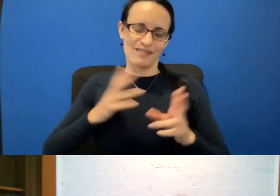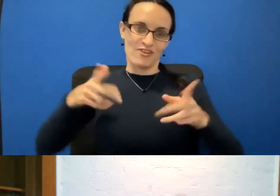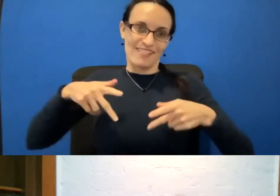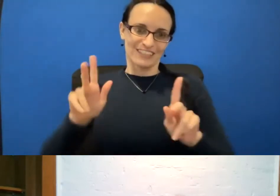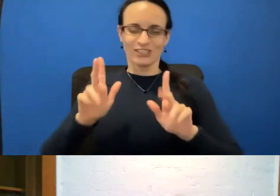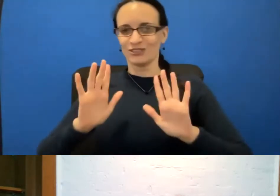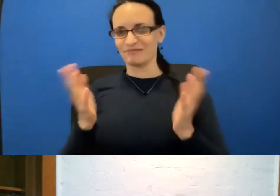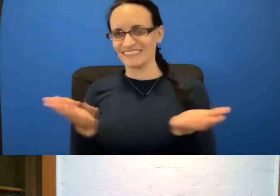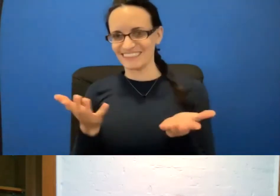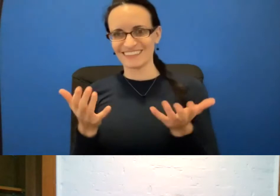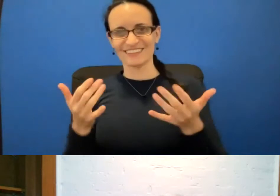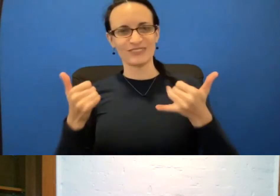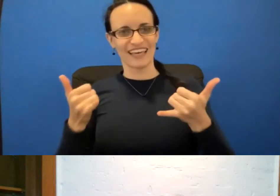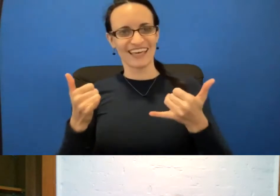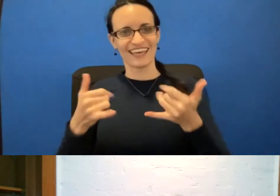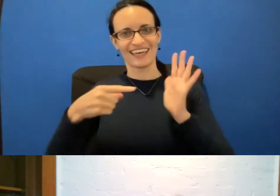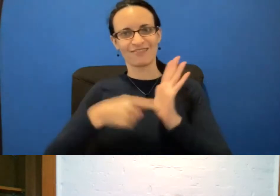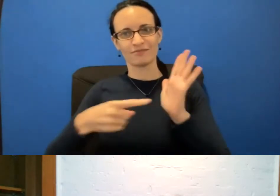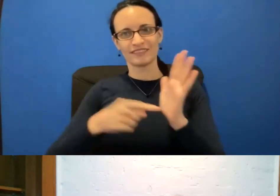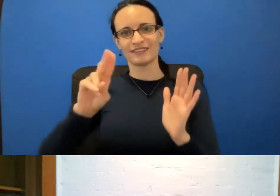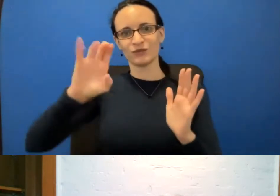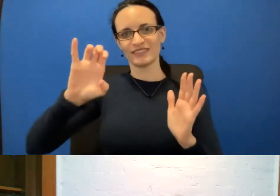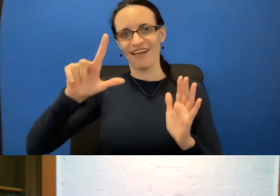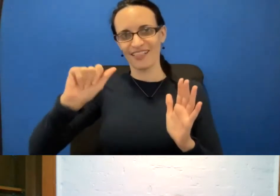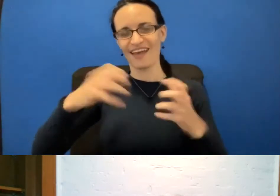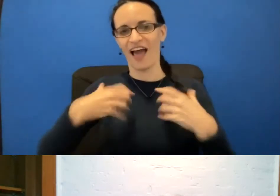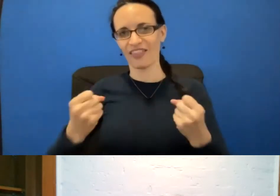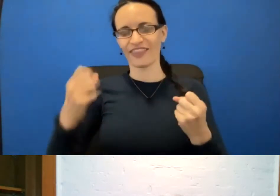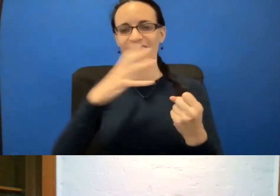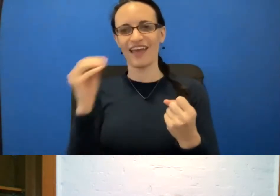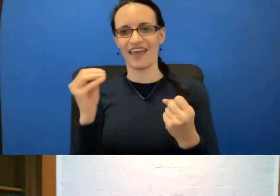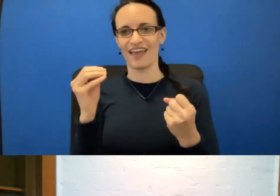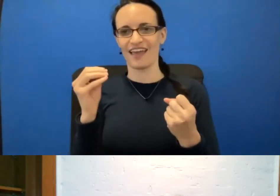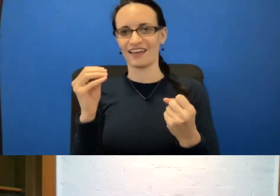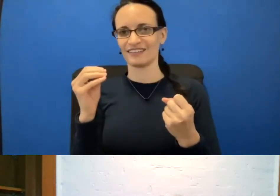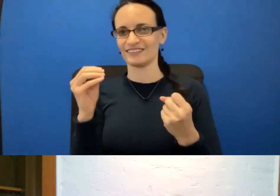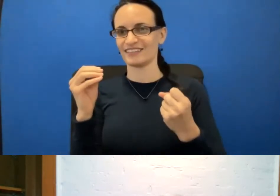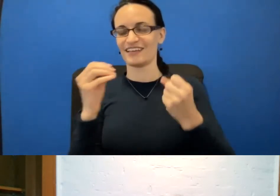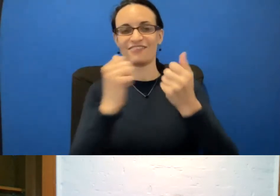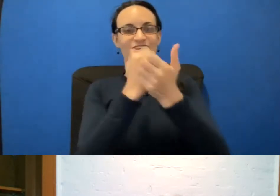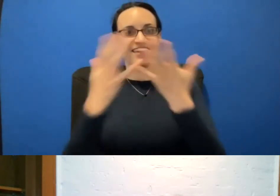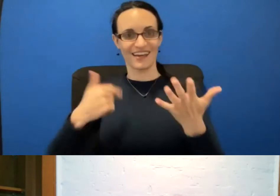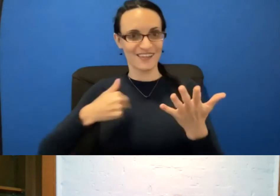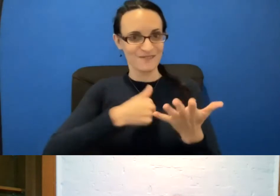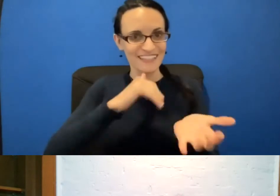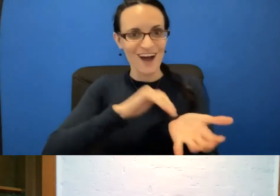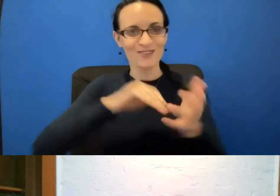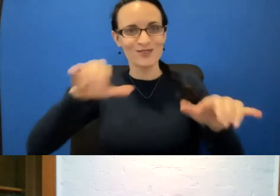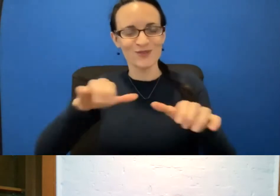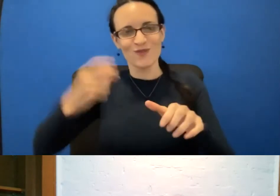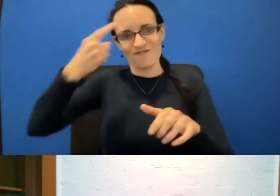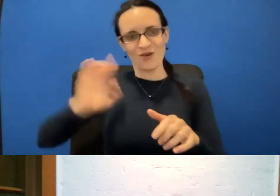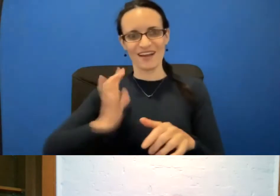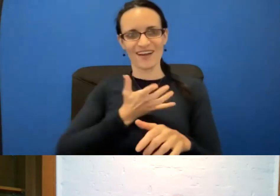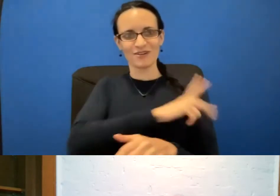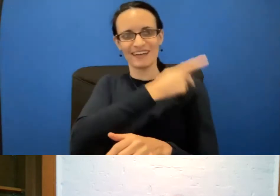representing UCLA Health as well as everything that we as physicians do for our patients. So thank you